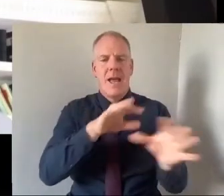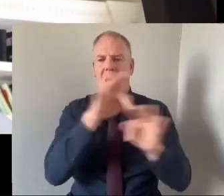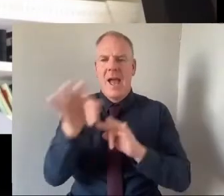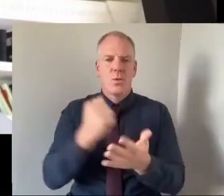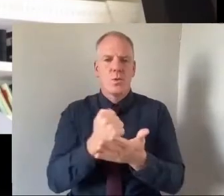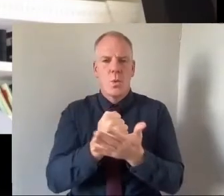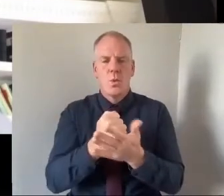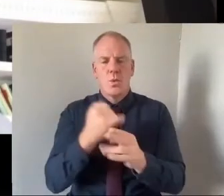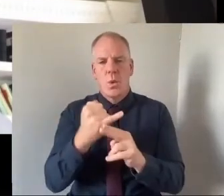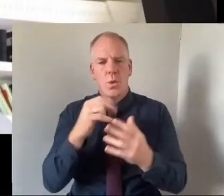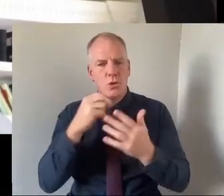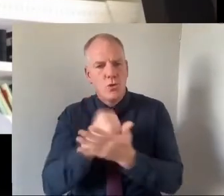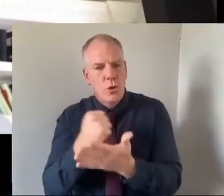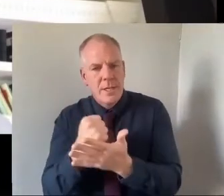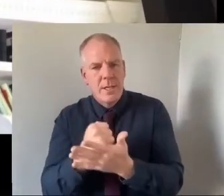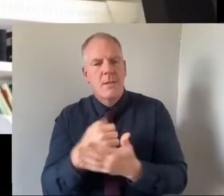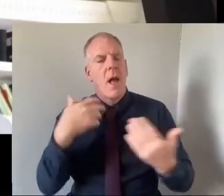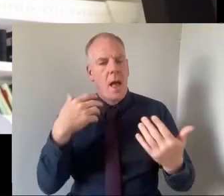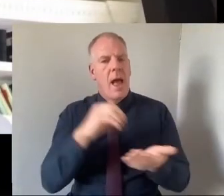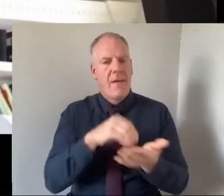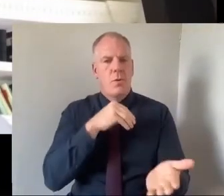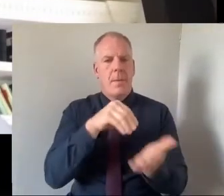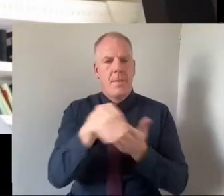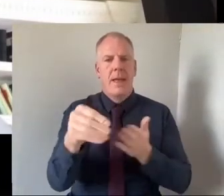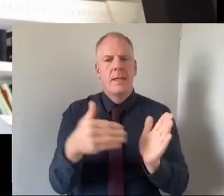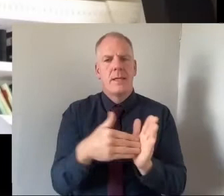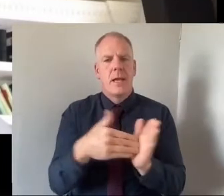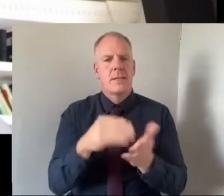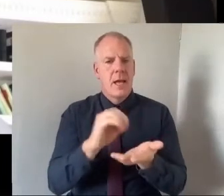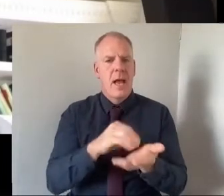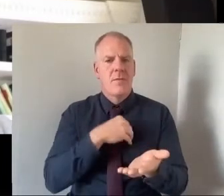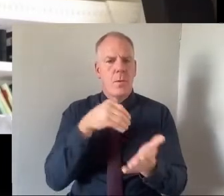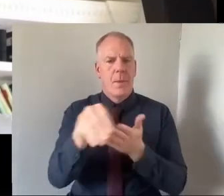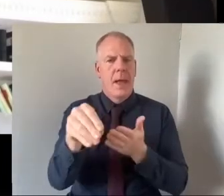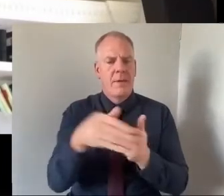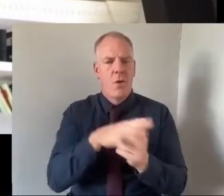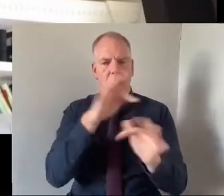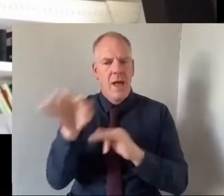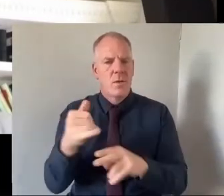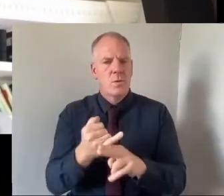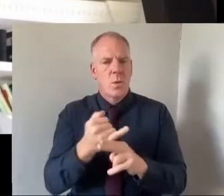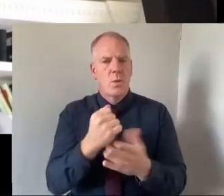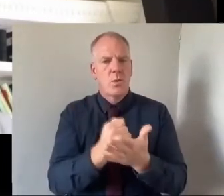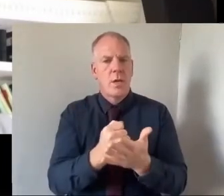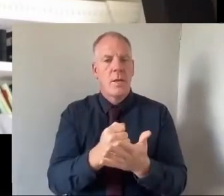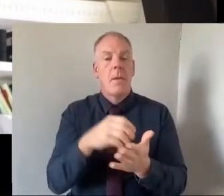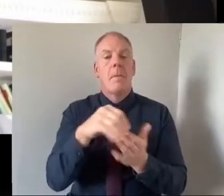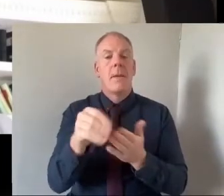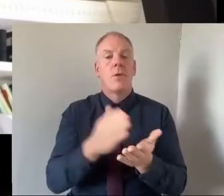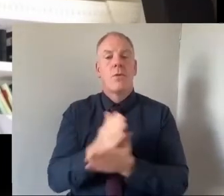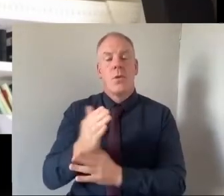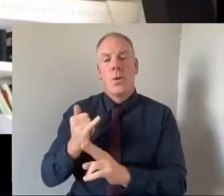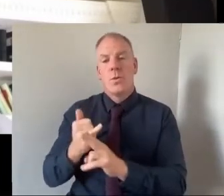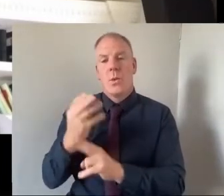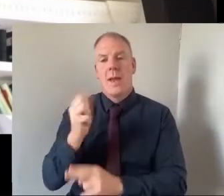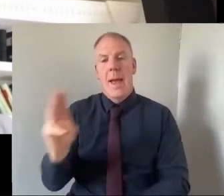there is a charge for after school study but this charge comes through our school app